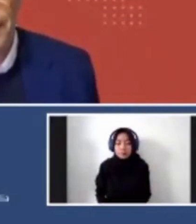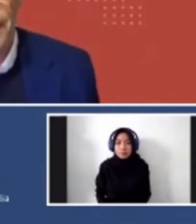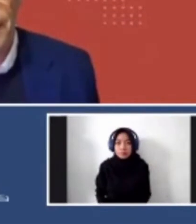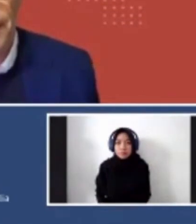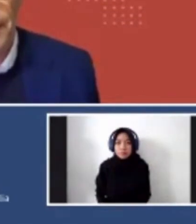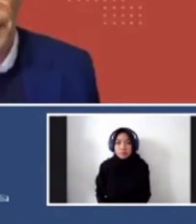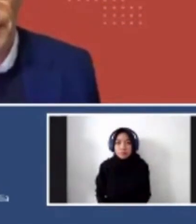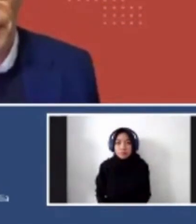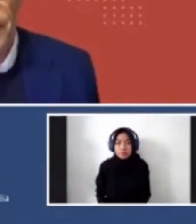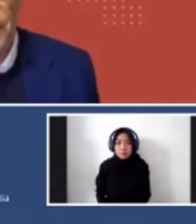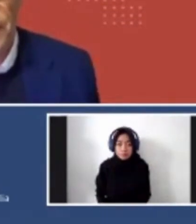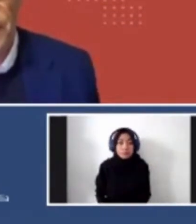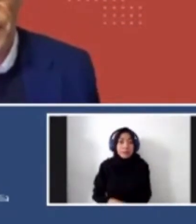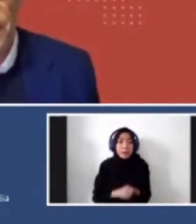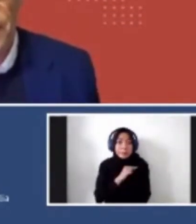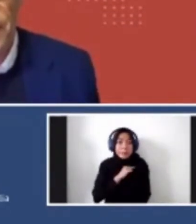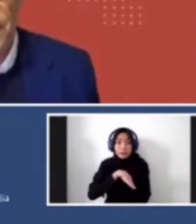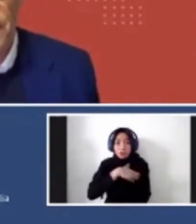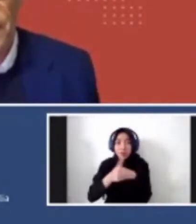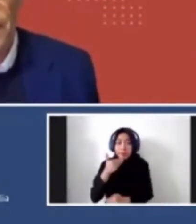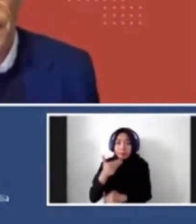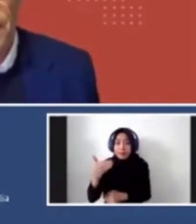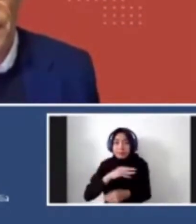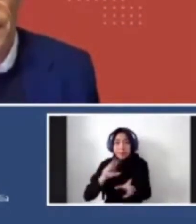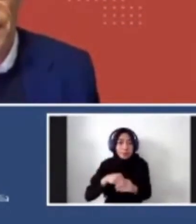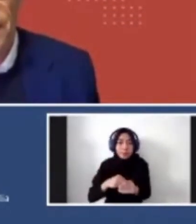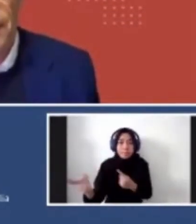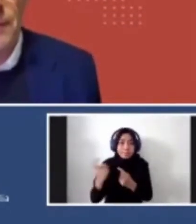the conference participants. Thank you for your participation and contribution.